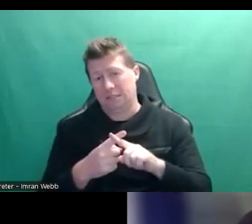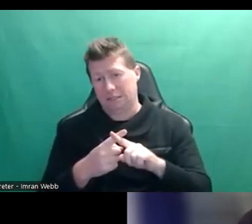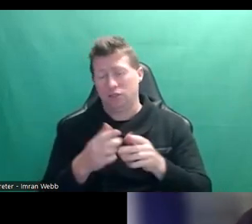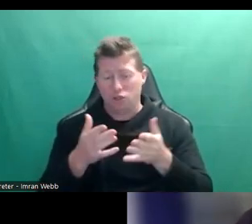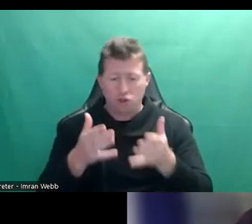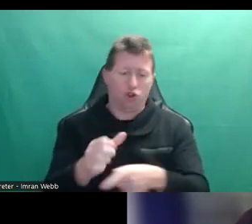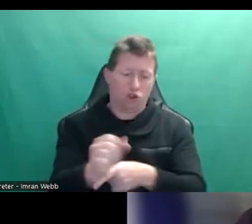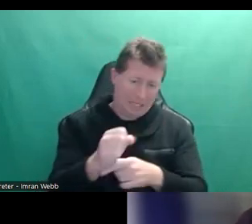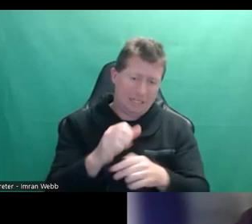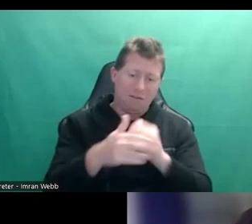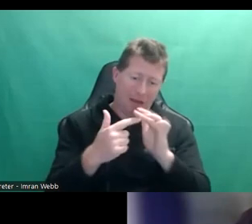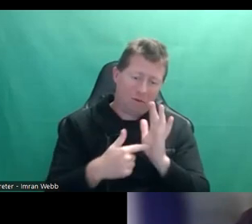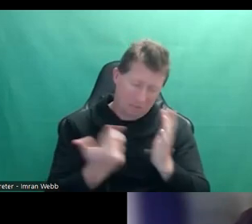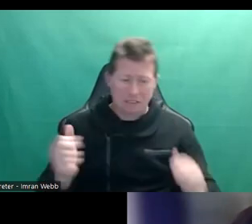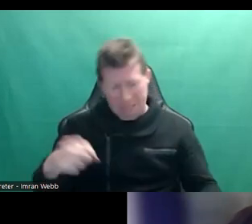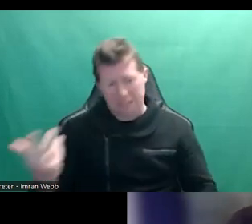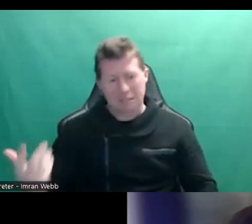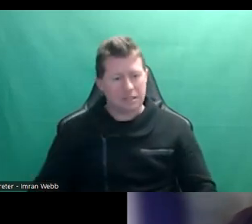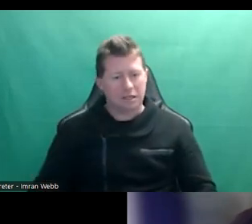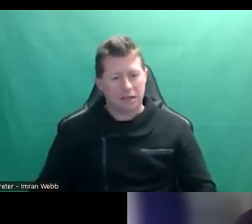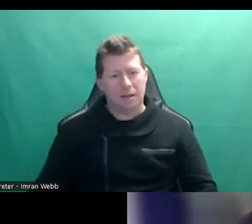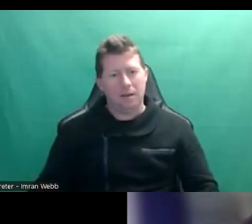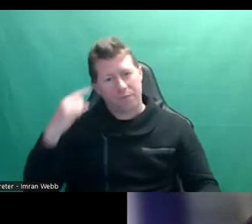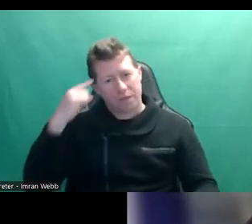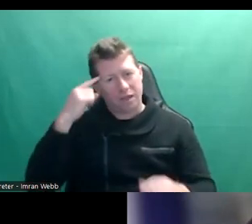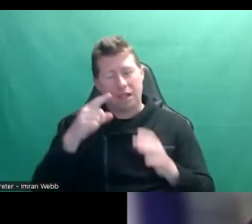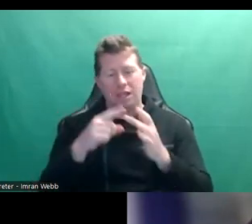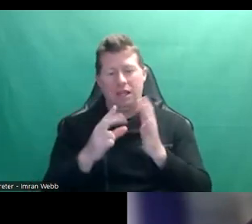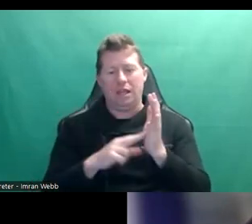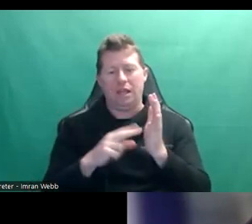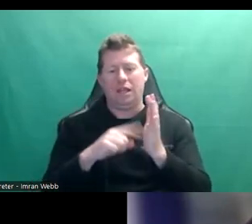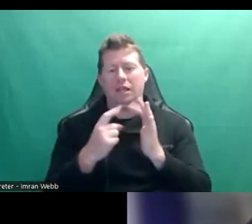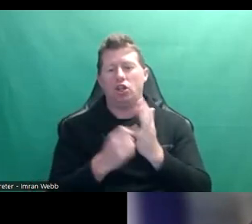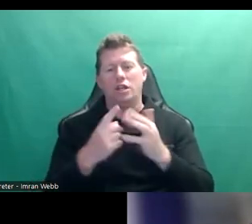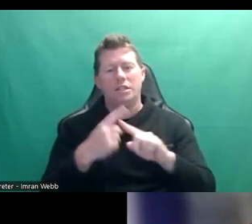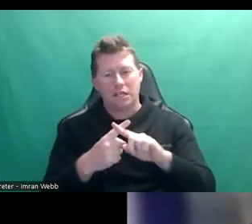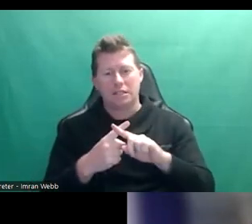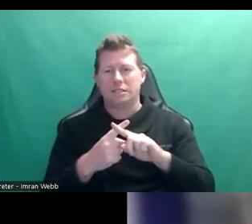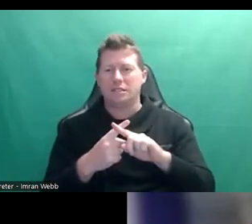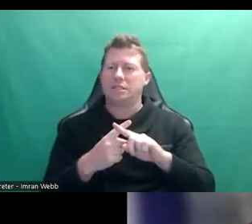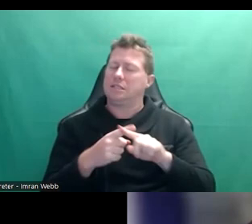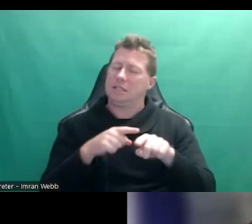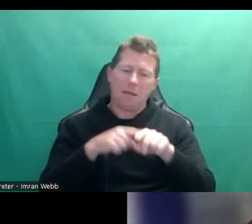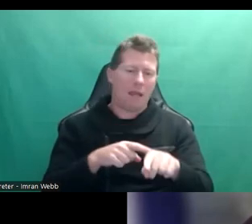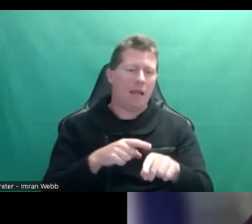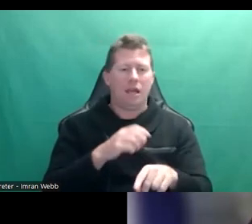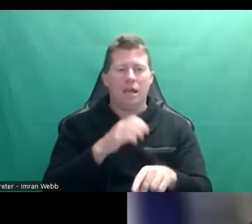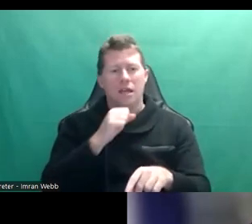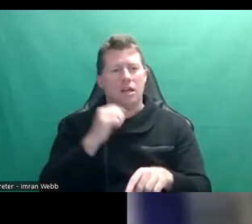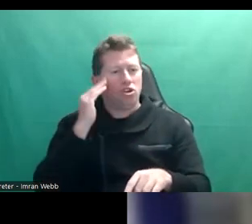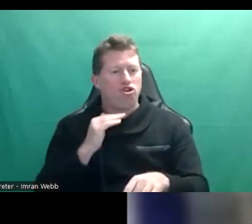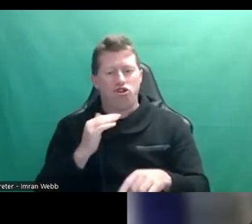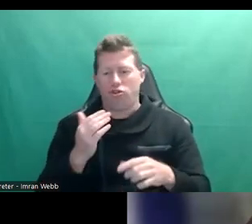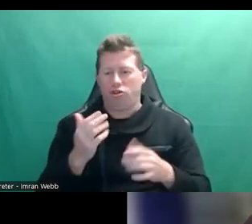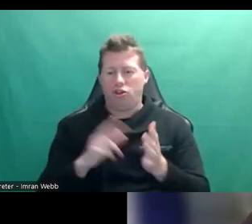I think it intersects and cuts across gender as well and I think that a lot